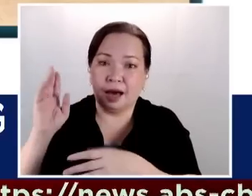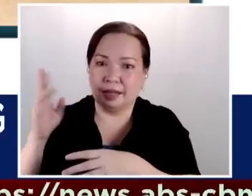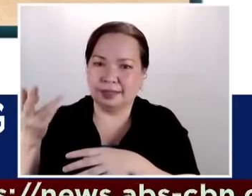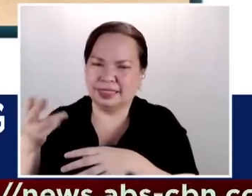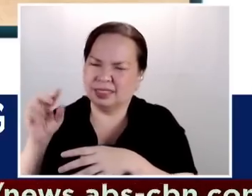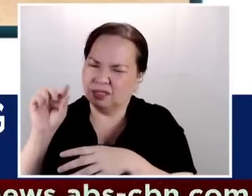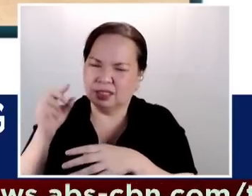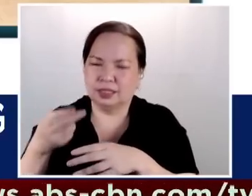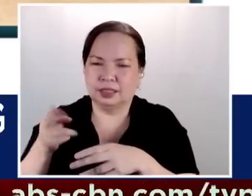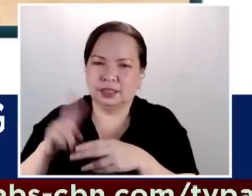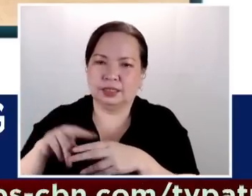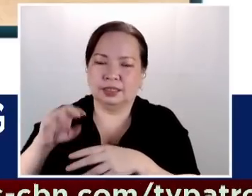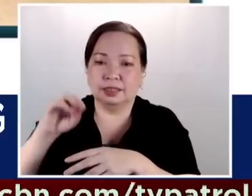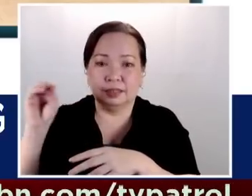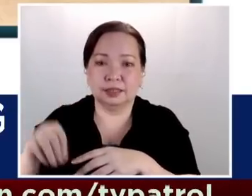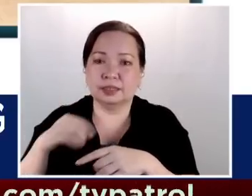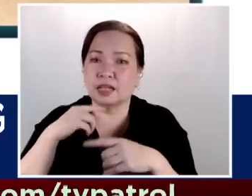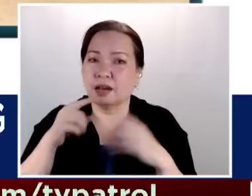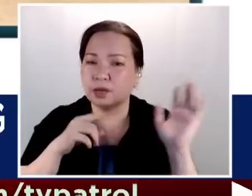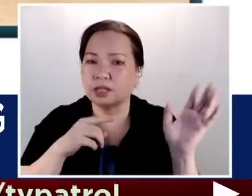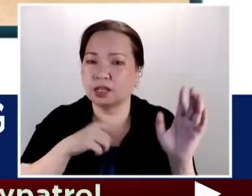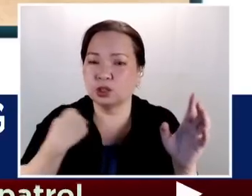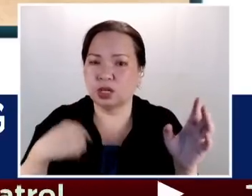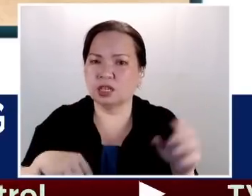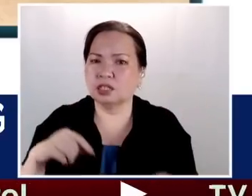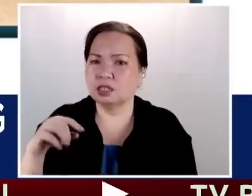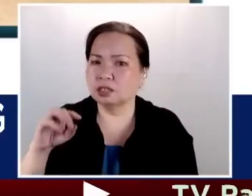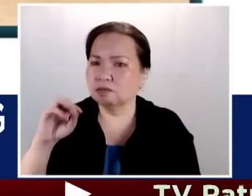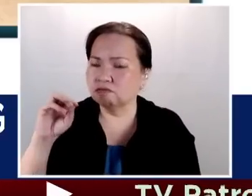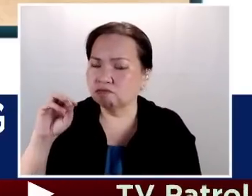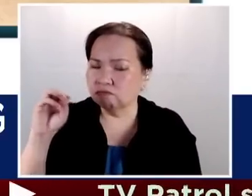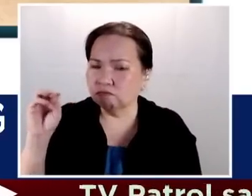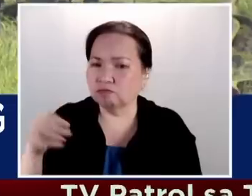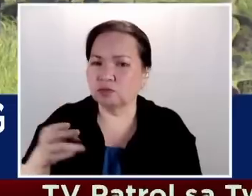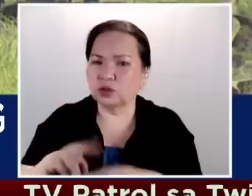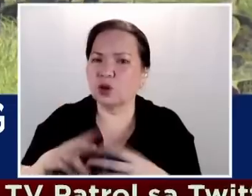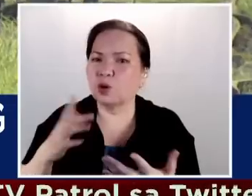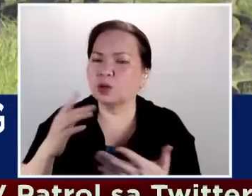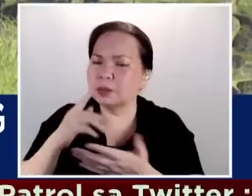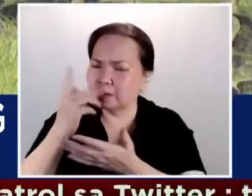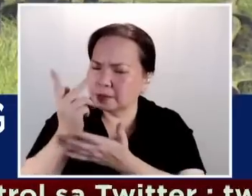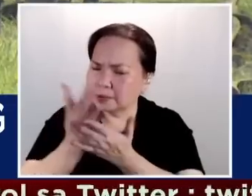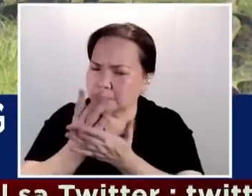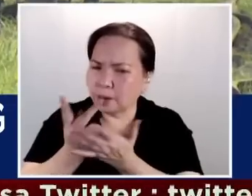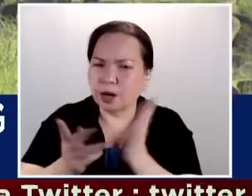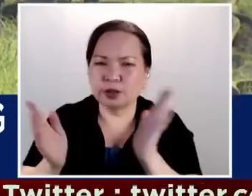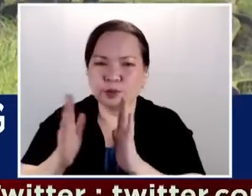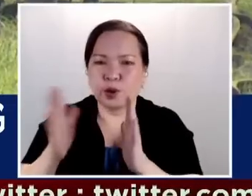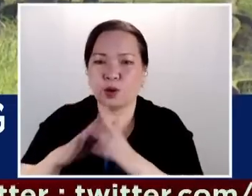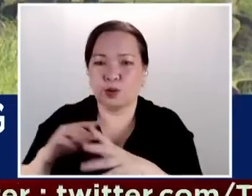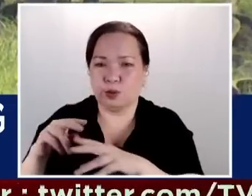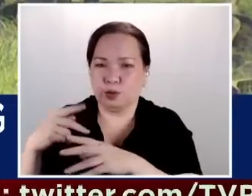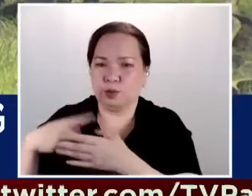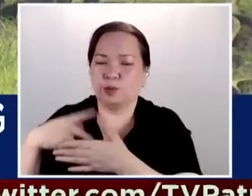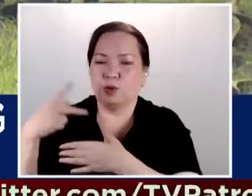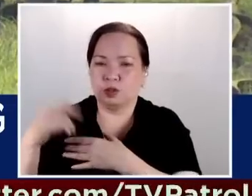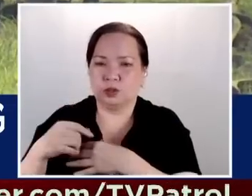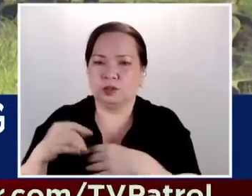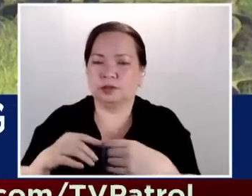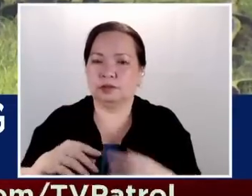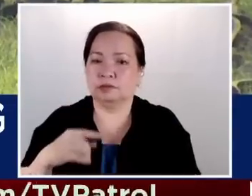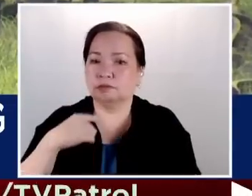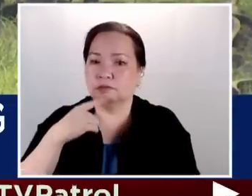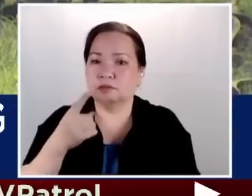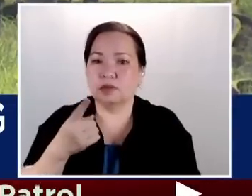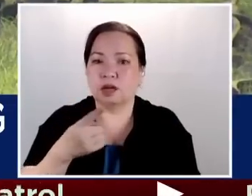the interest rate is a very small portion of the total project. Mas mataas ang interest ng utang